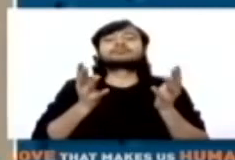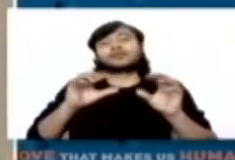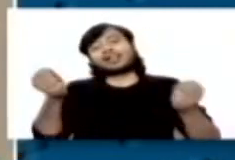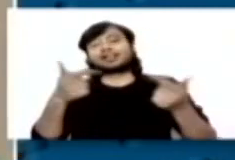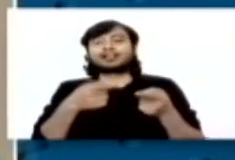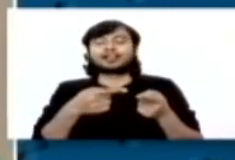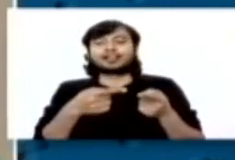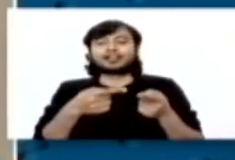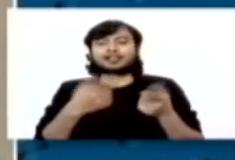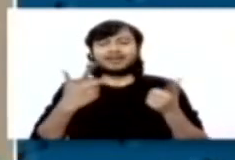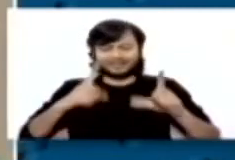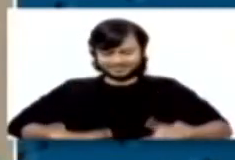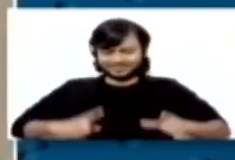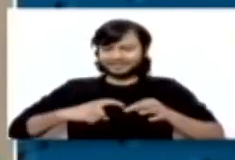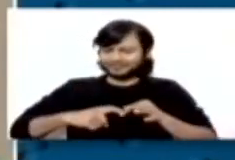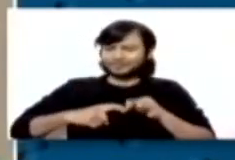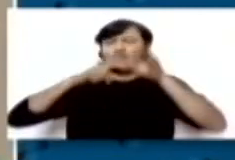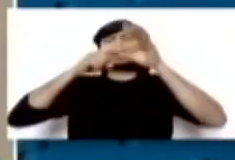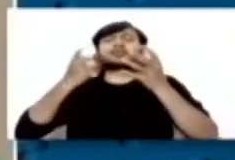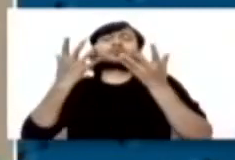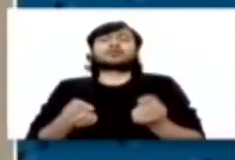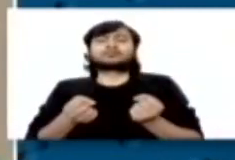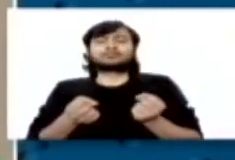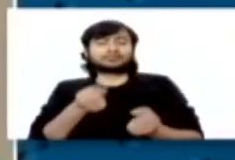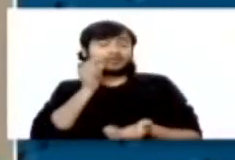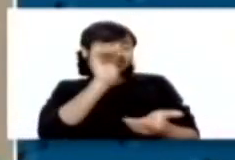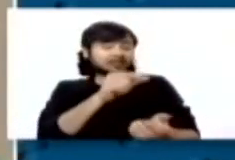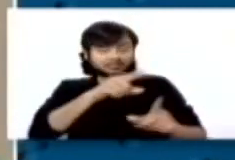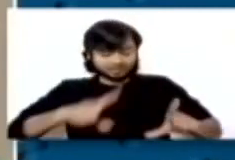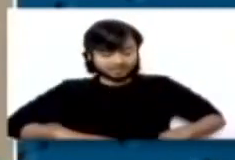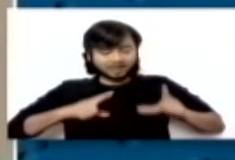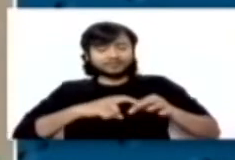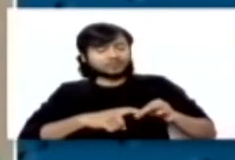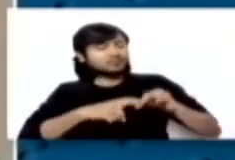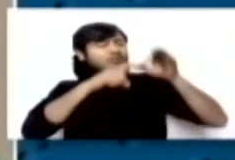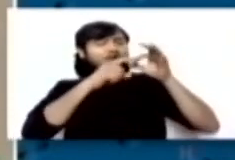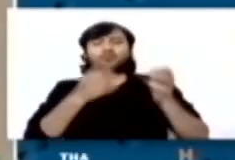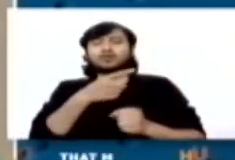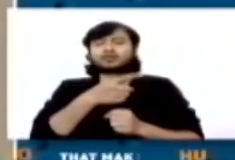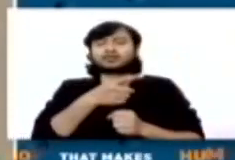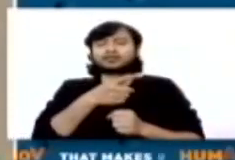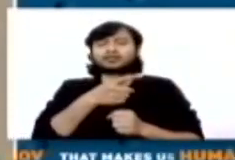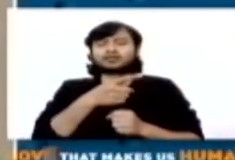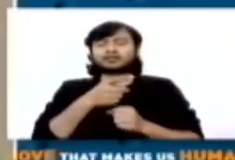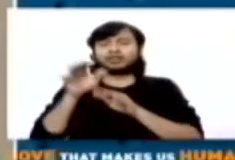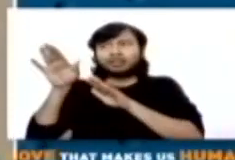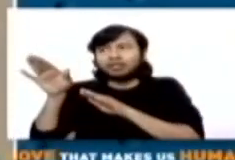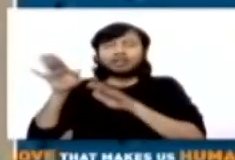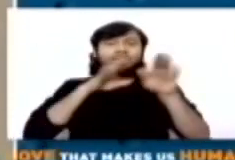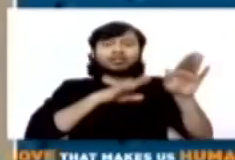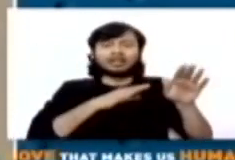importantly, I think our perspective is that we want to give ourselves and our son the life